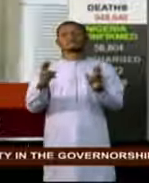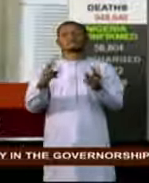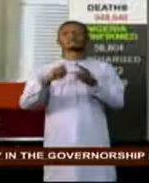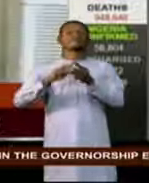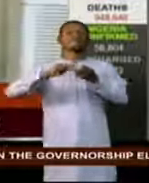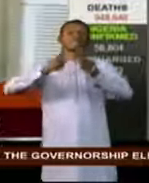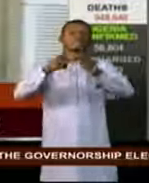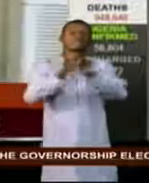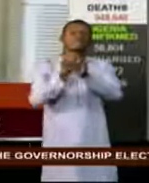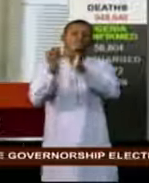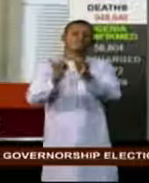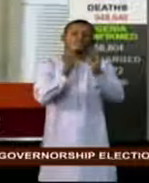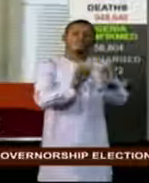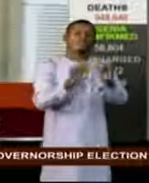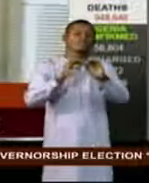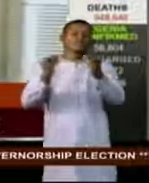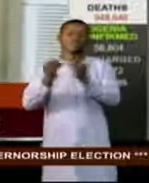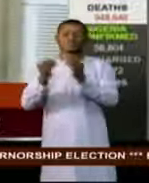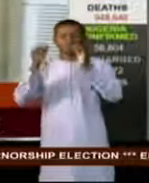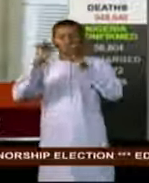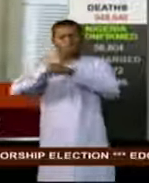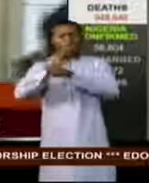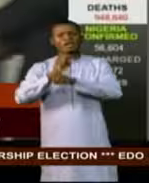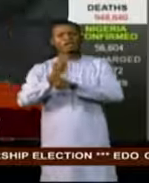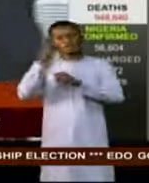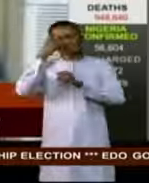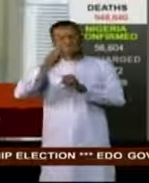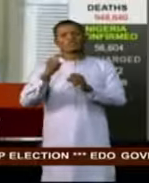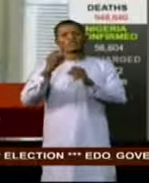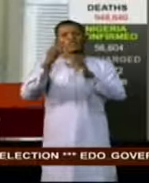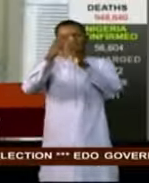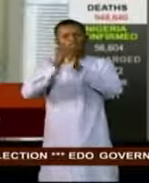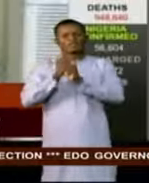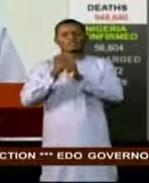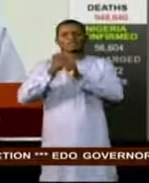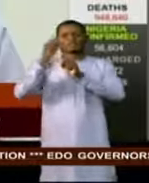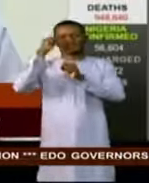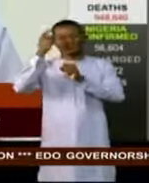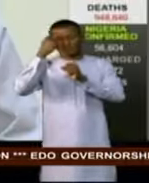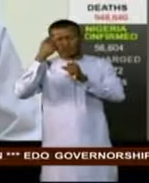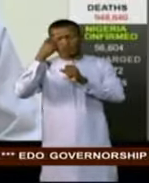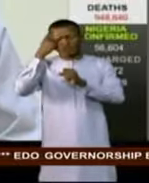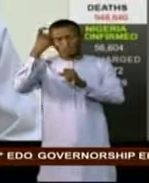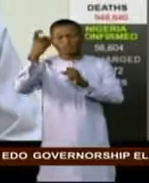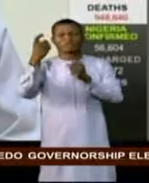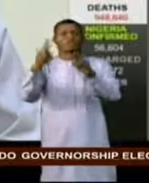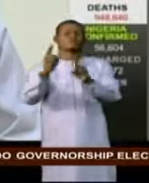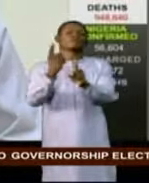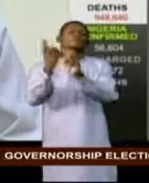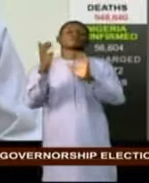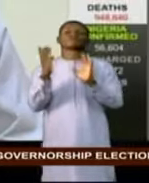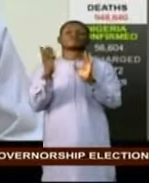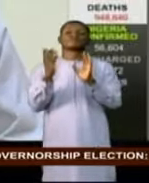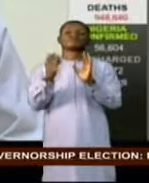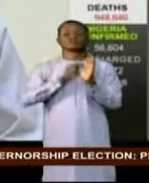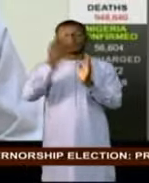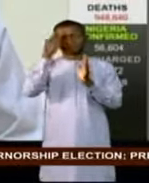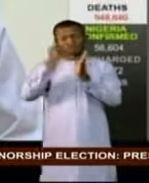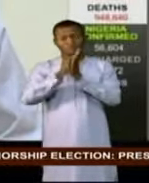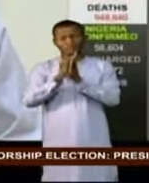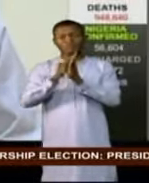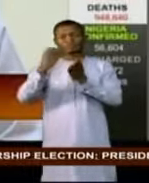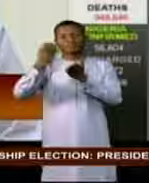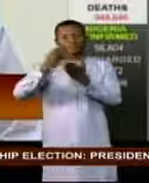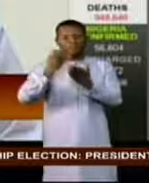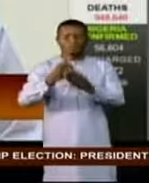organizations working for the actualization of government dreams and policies. I think the economic sustainability